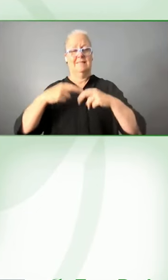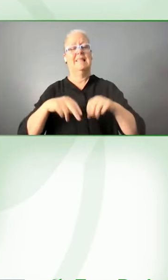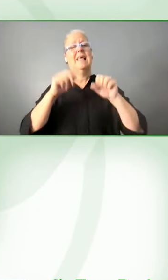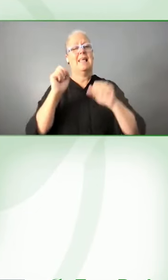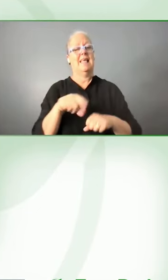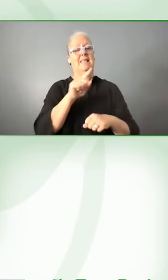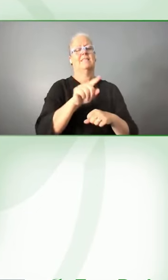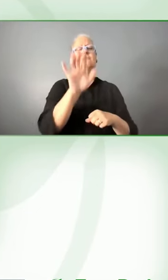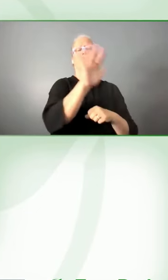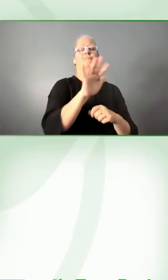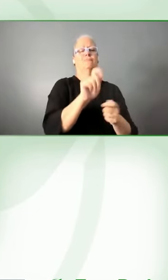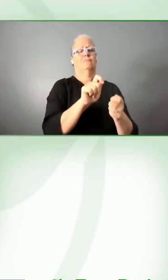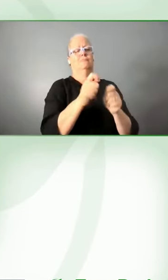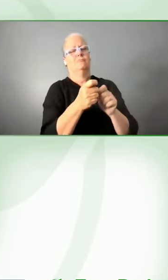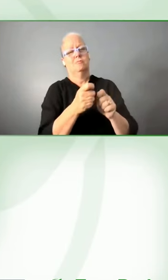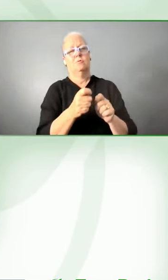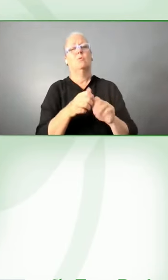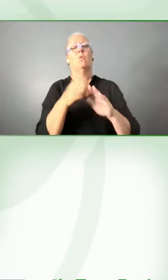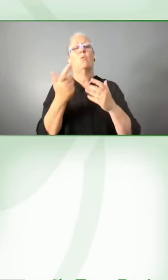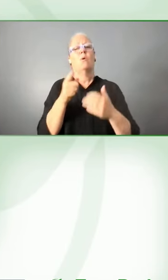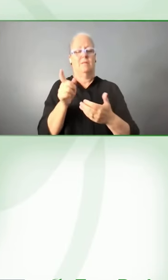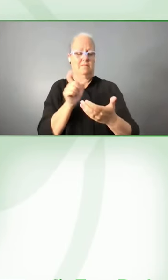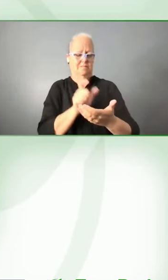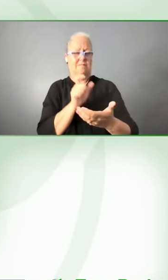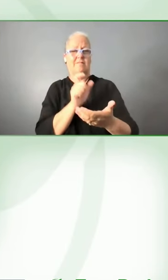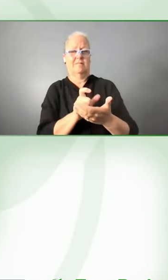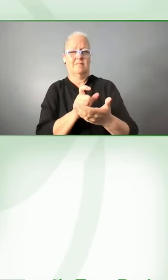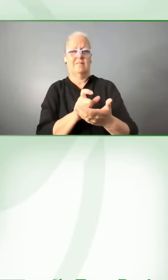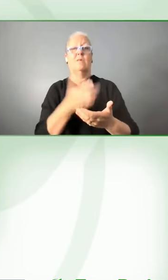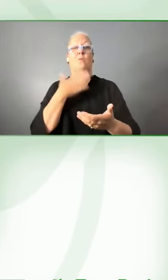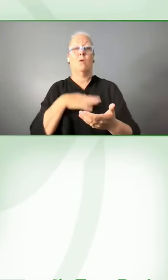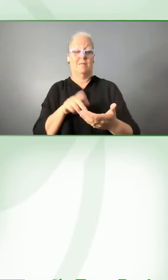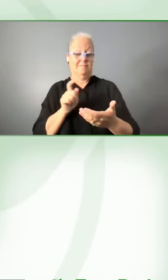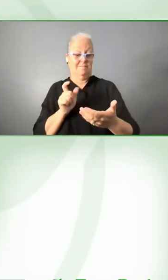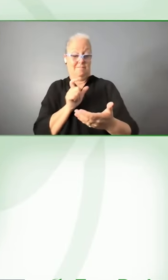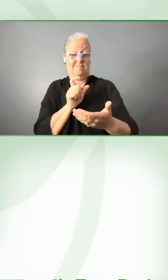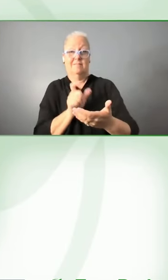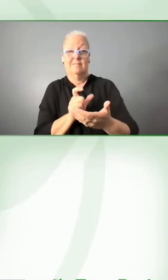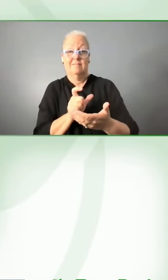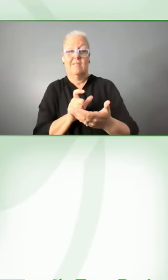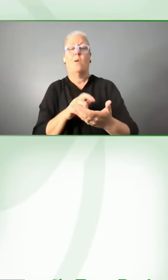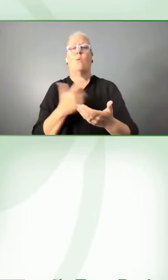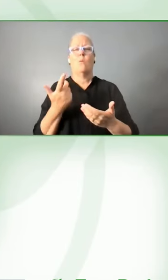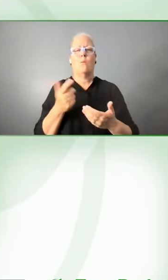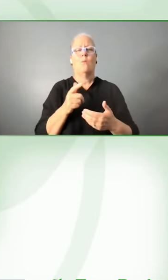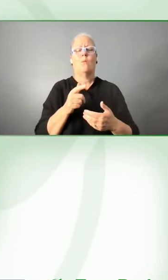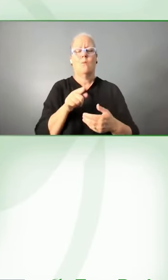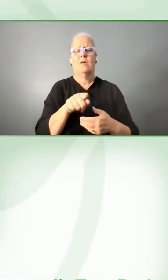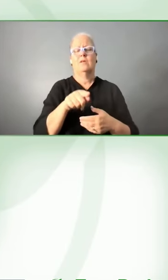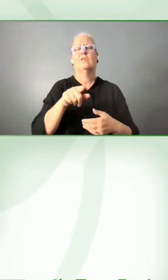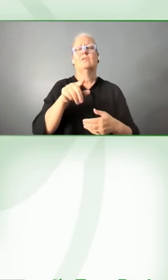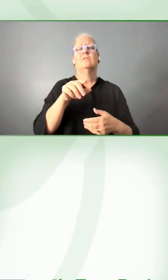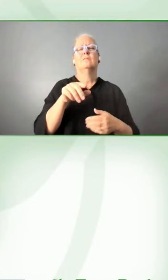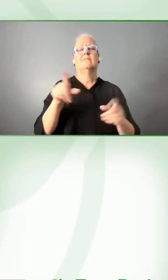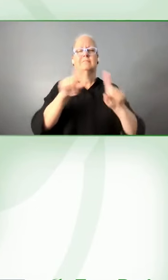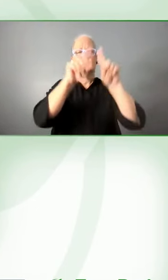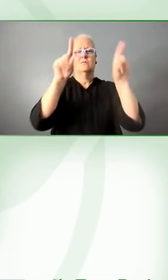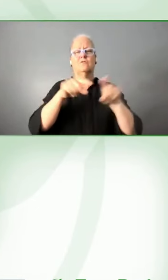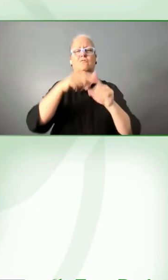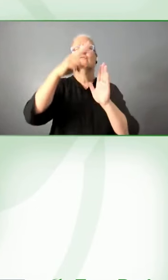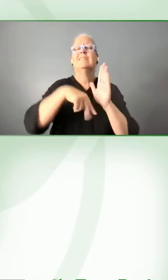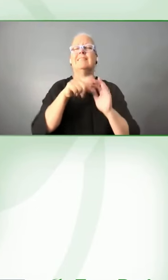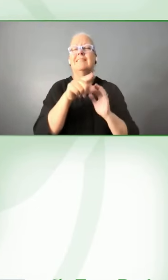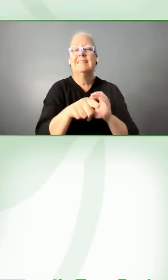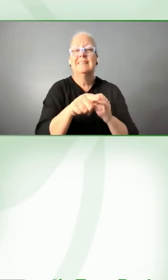for a screen reader users first otherwise they won't be able to log in and make a look